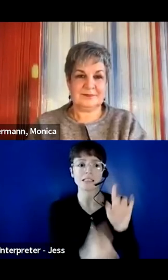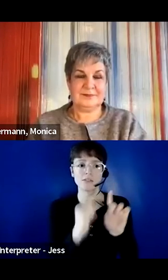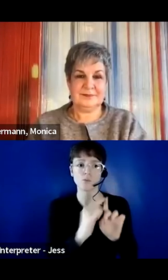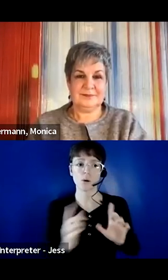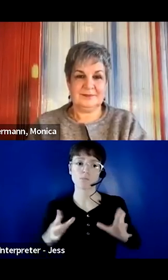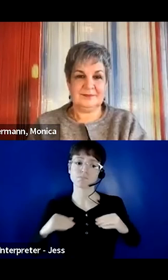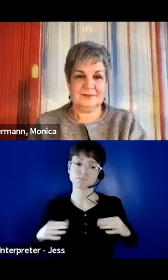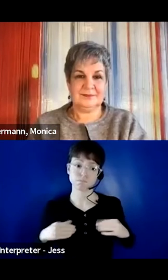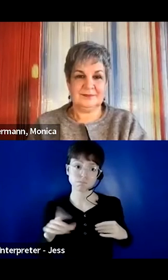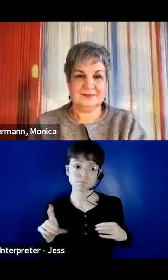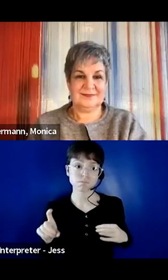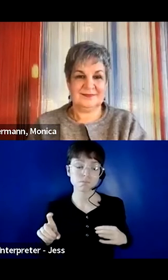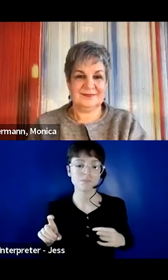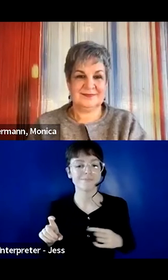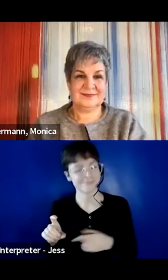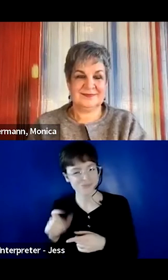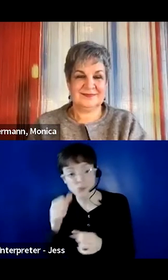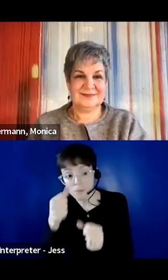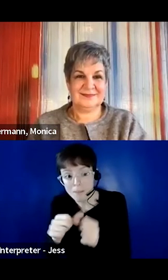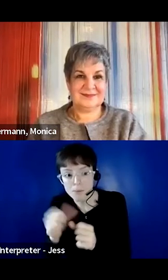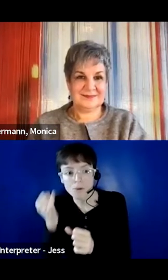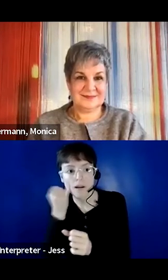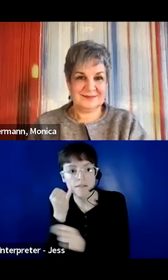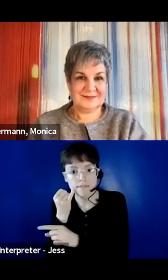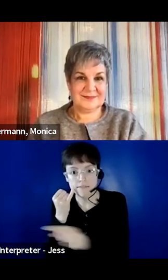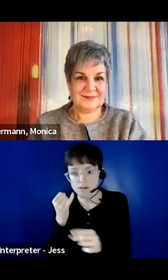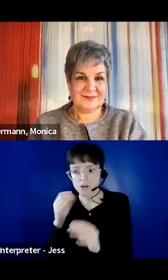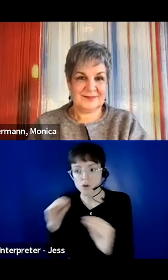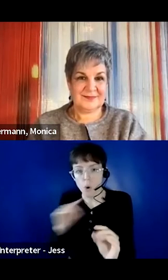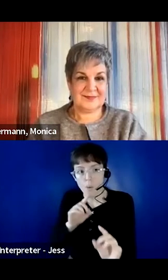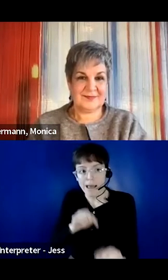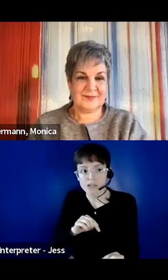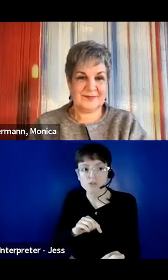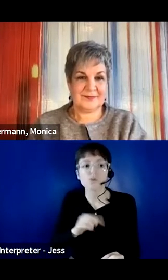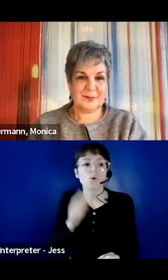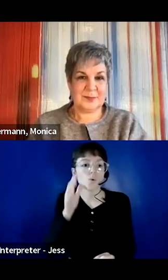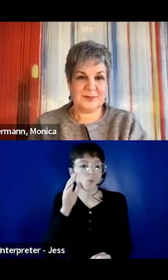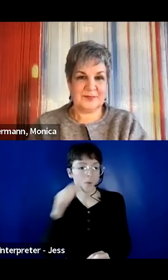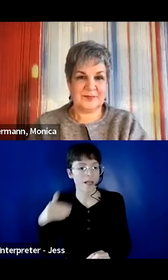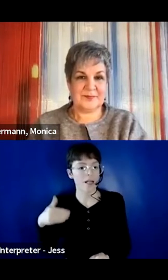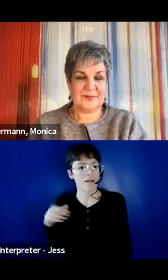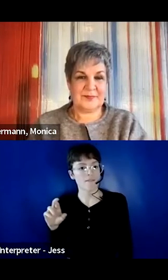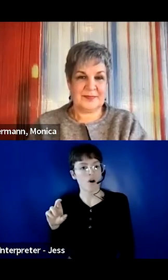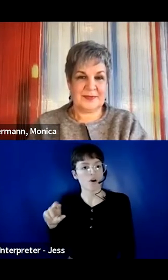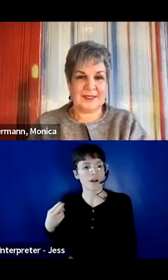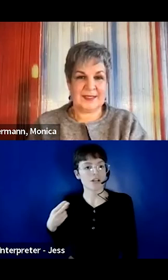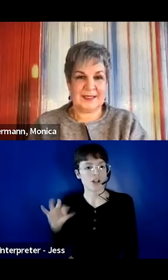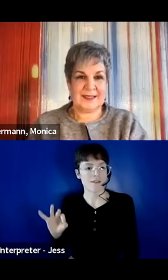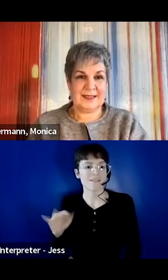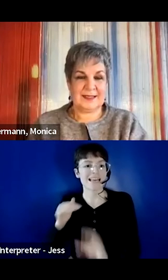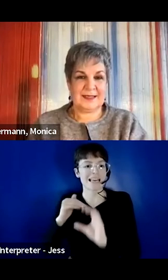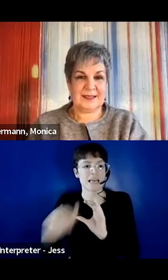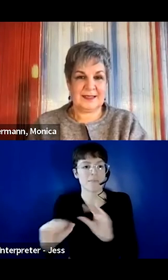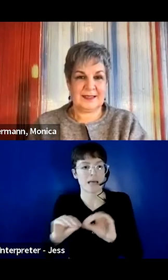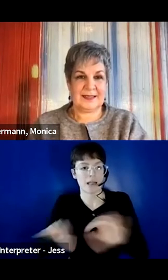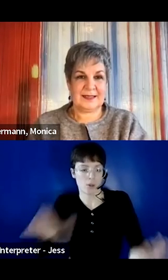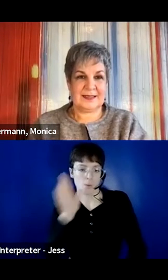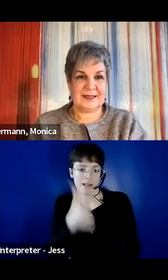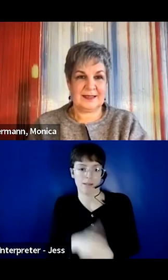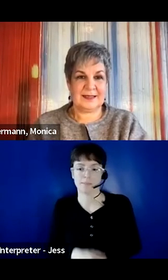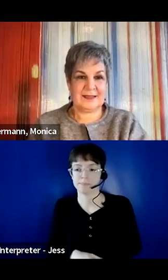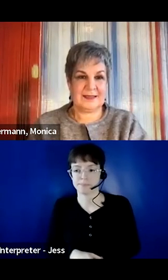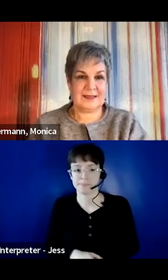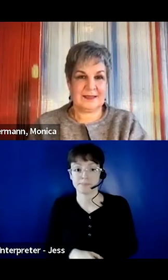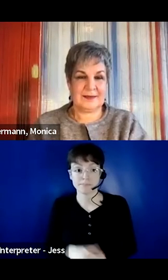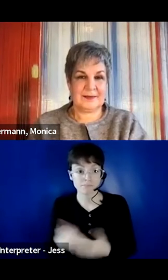any questions that we don't get to everyone in the audience, they will be responded to by the Rick Hansen Foundation by email. Does anyone want to tackle that one?